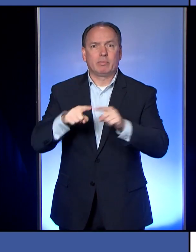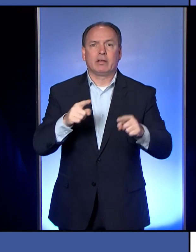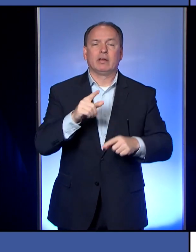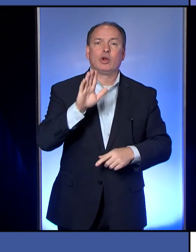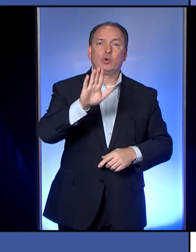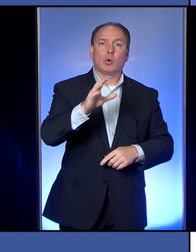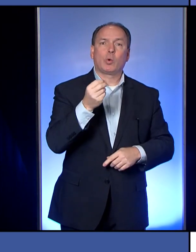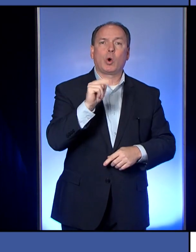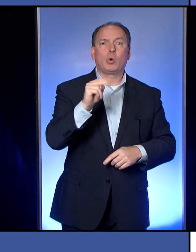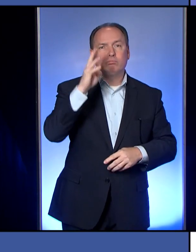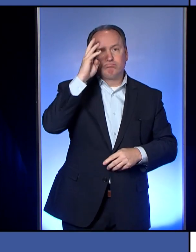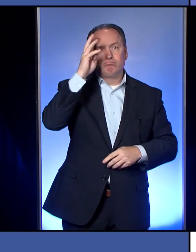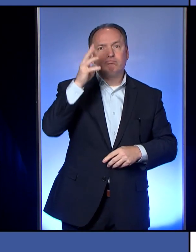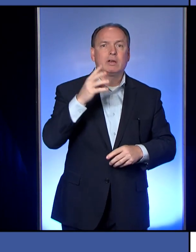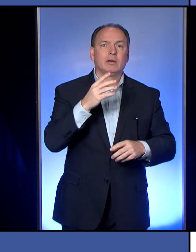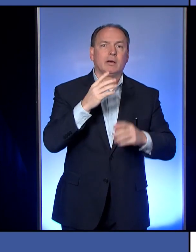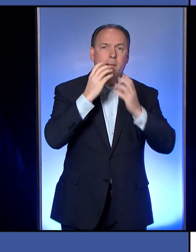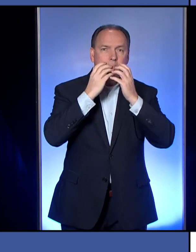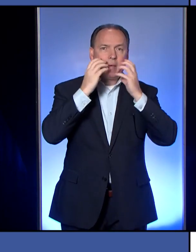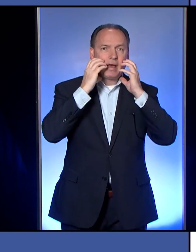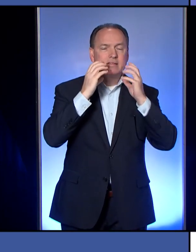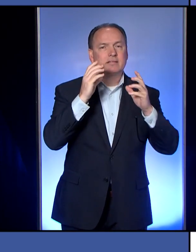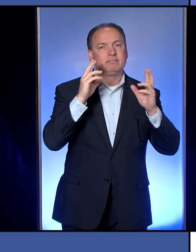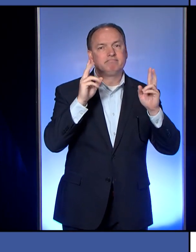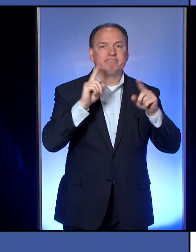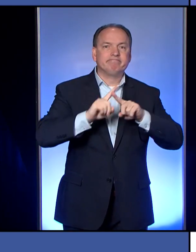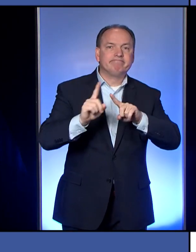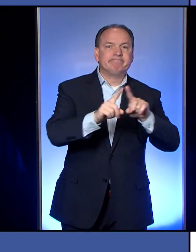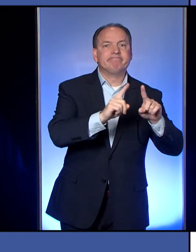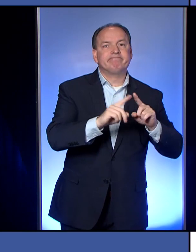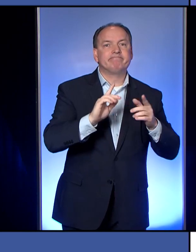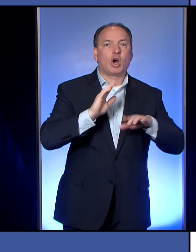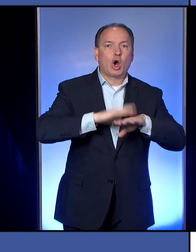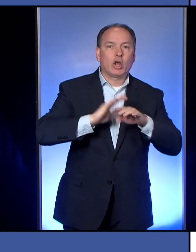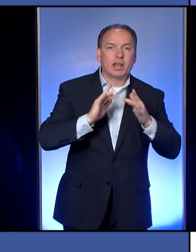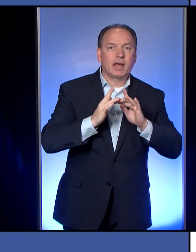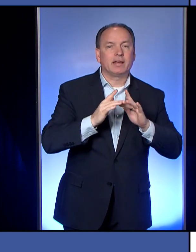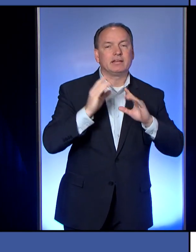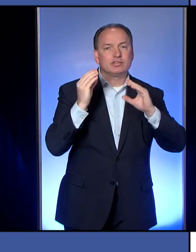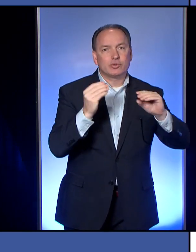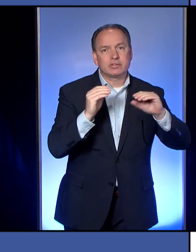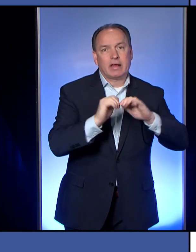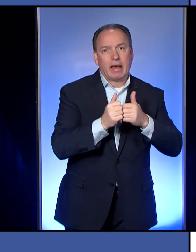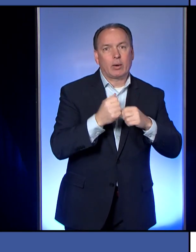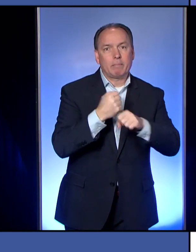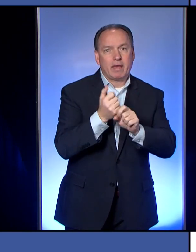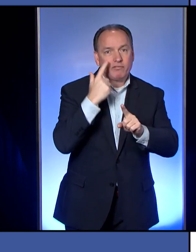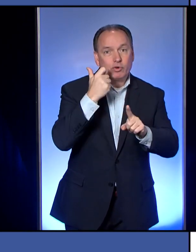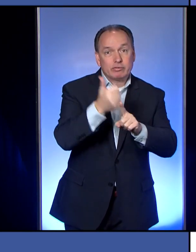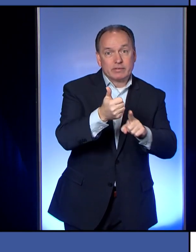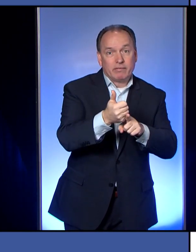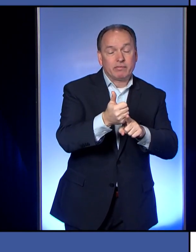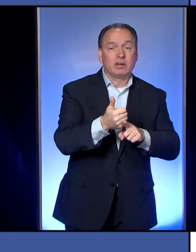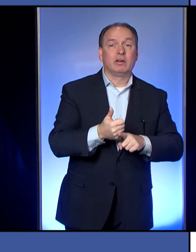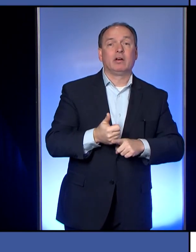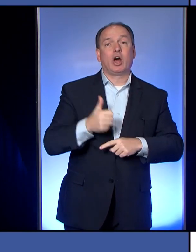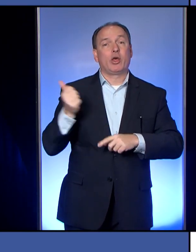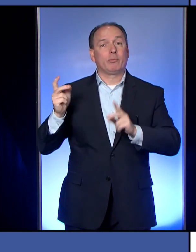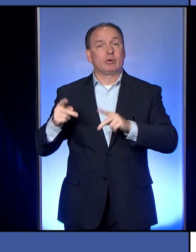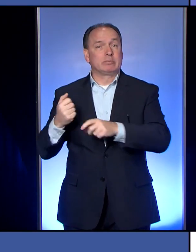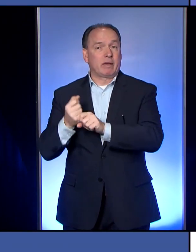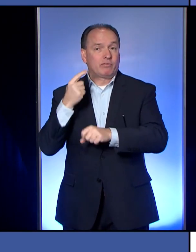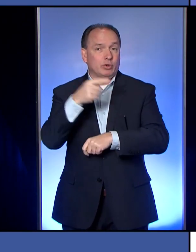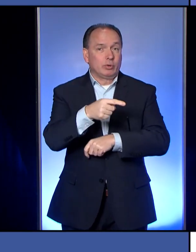mask that you have, there's instructions online, there's some on our website at eriecountypa.gov or that someone else has made for you.